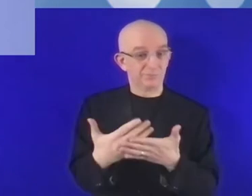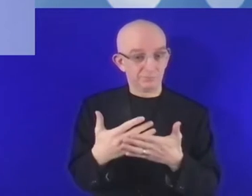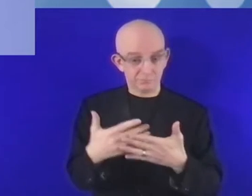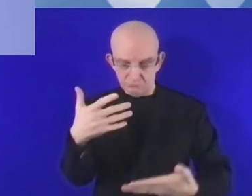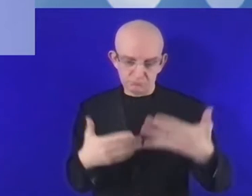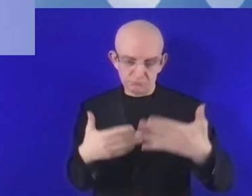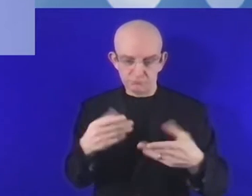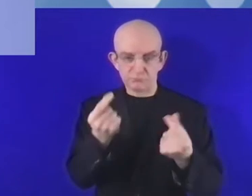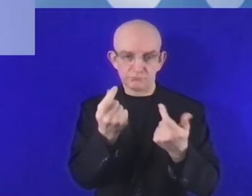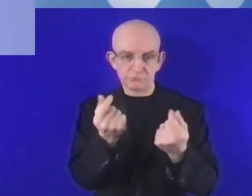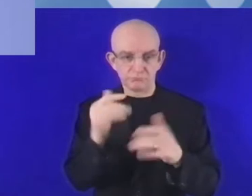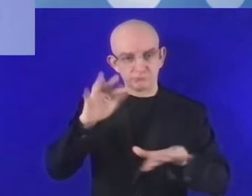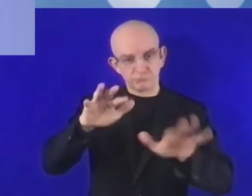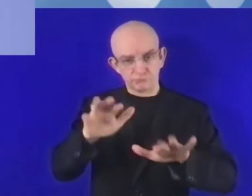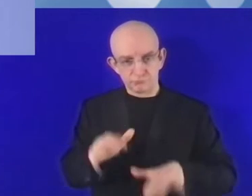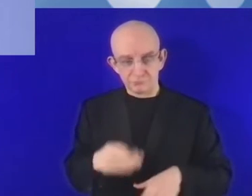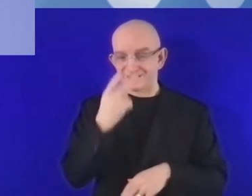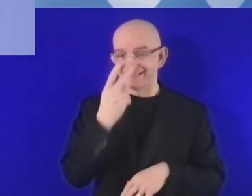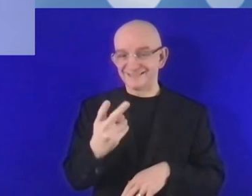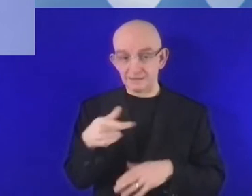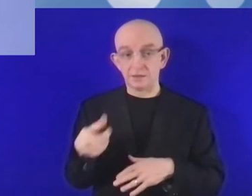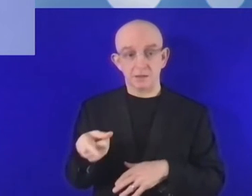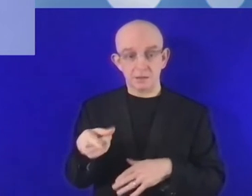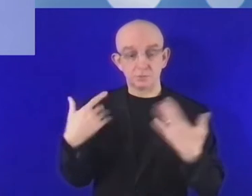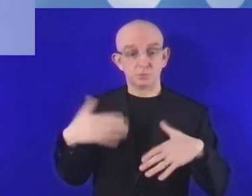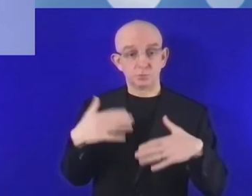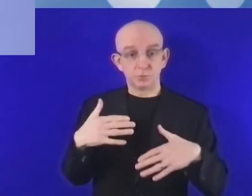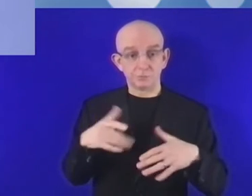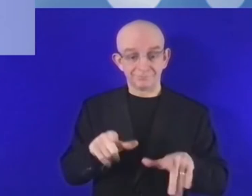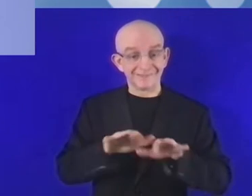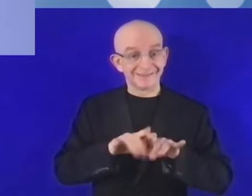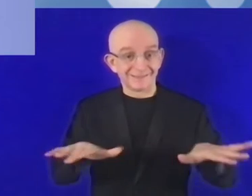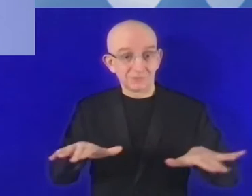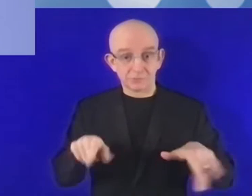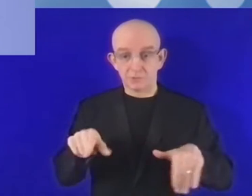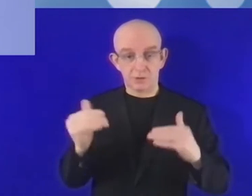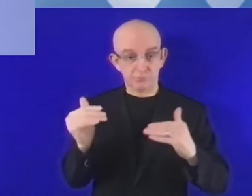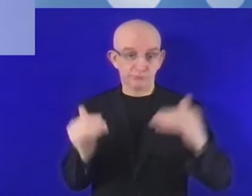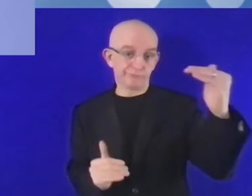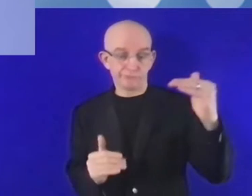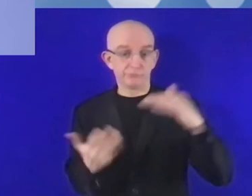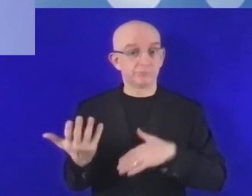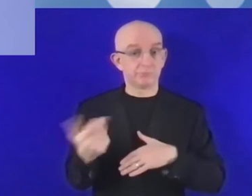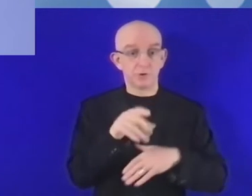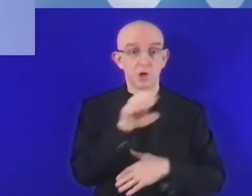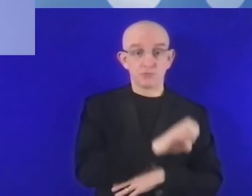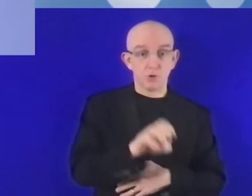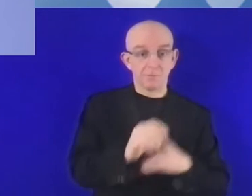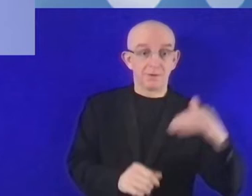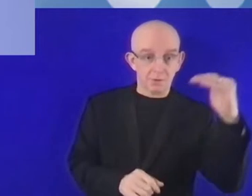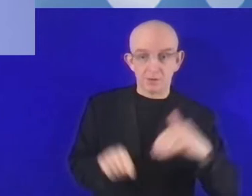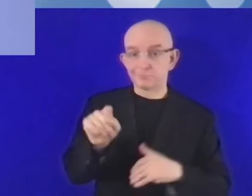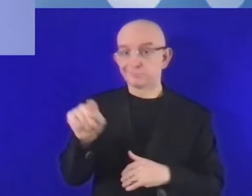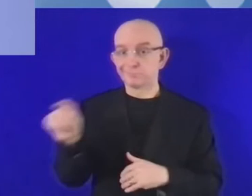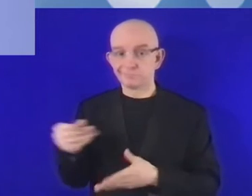economies is assessed at the level of 1% of GDP annually.